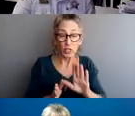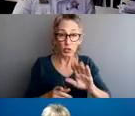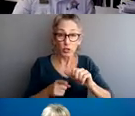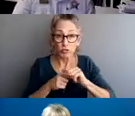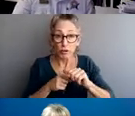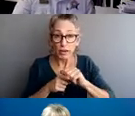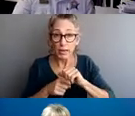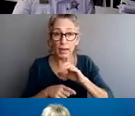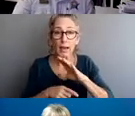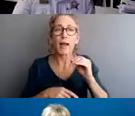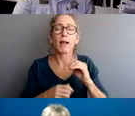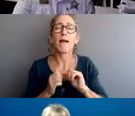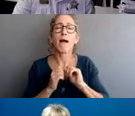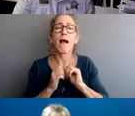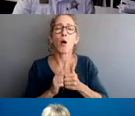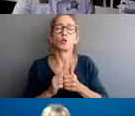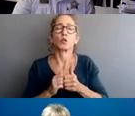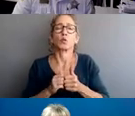timelines.